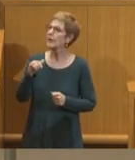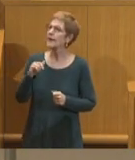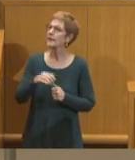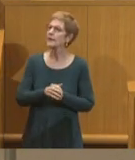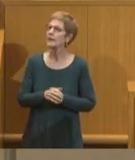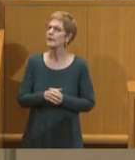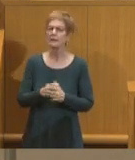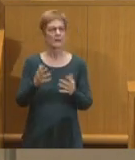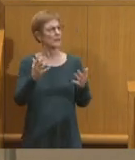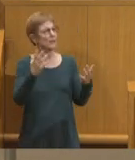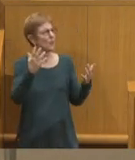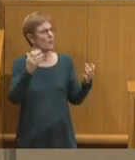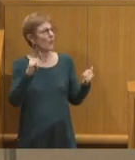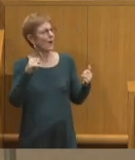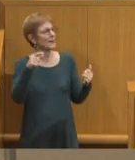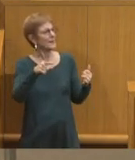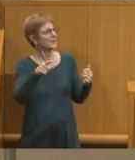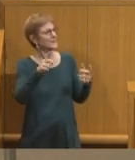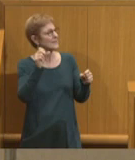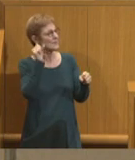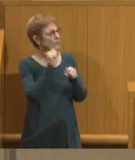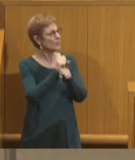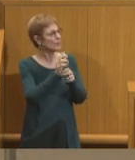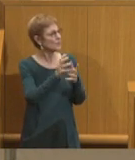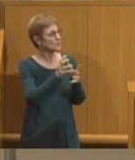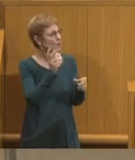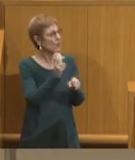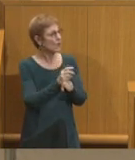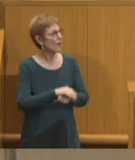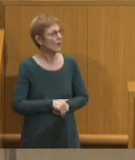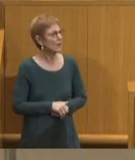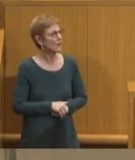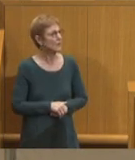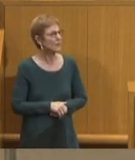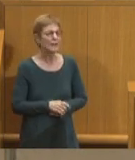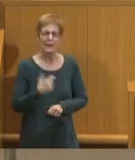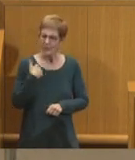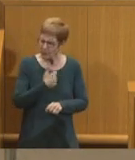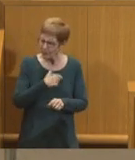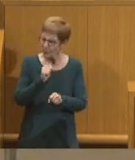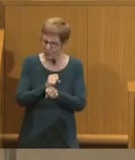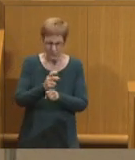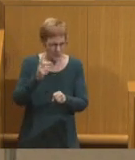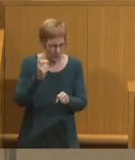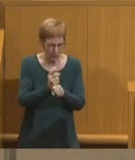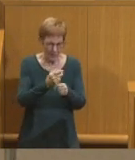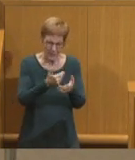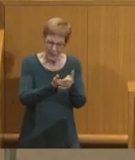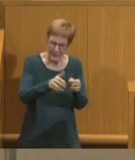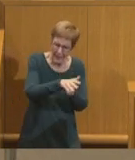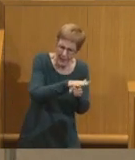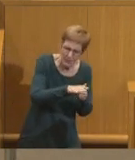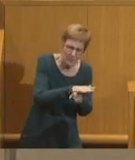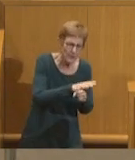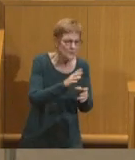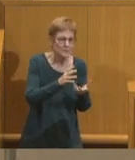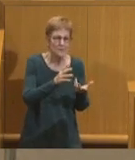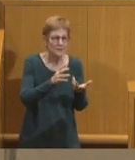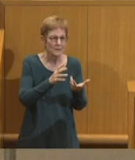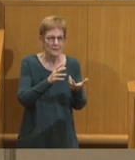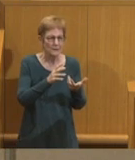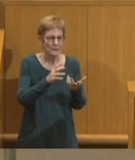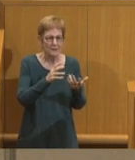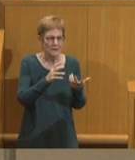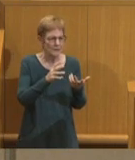why is this work so hard. We work so hard in our neighborhoods just keep getting